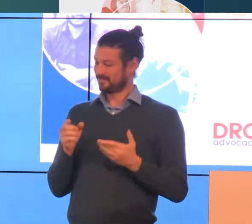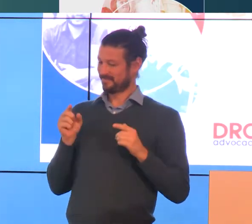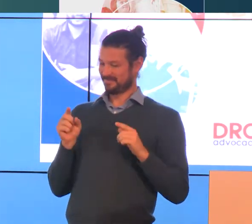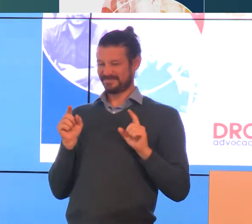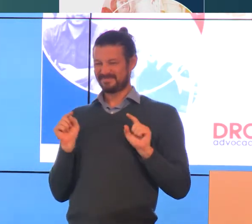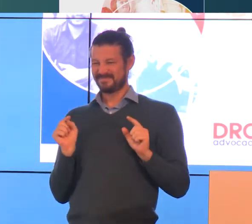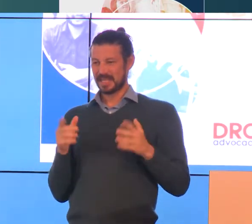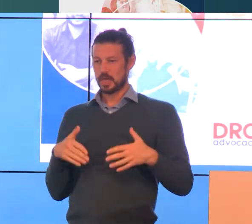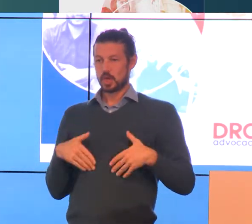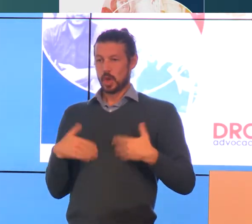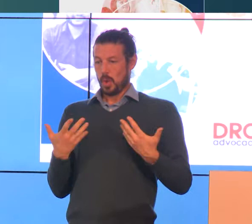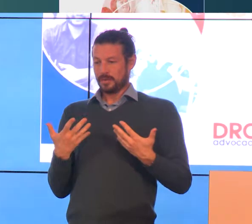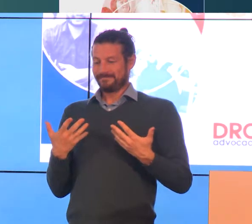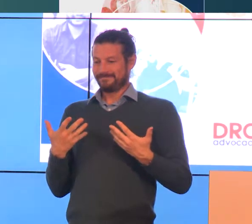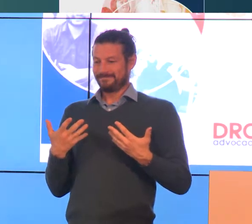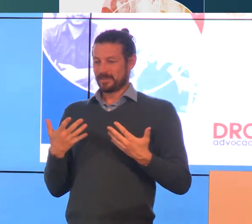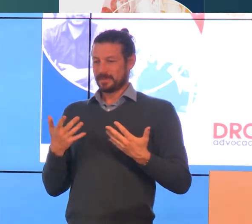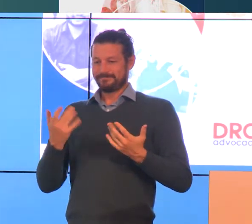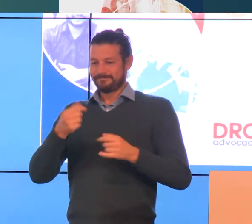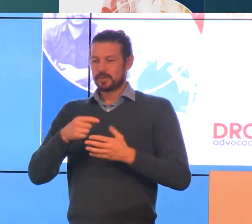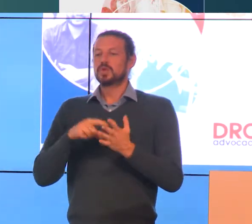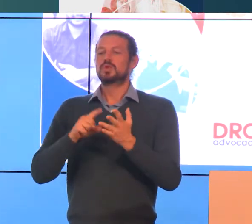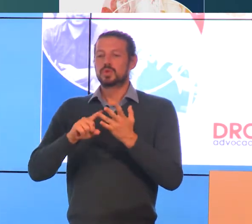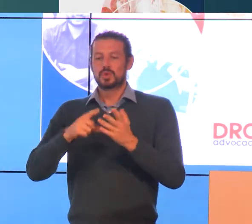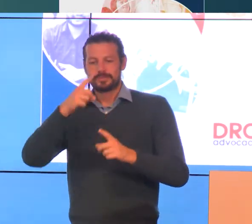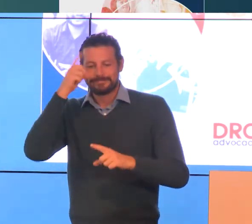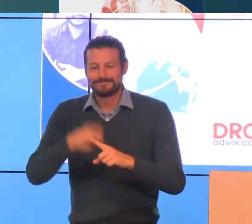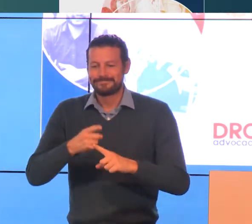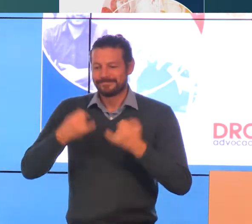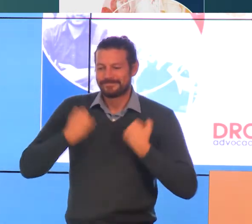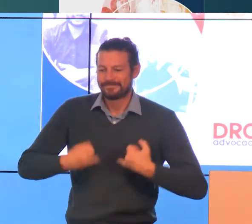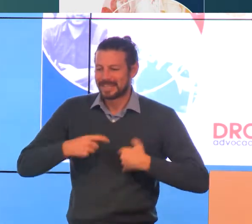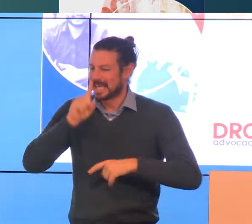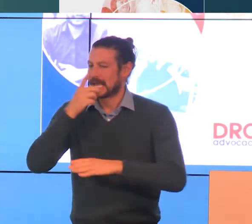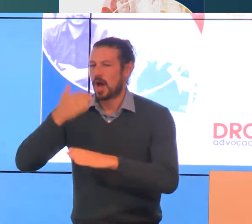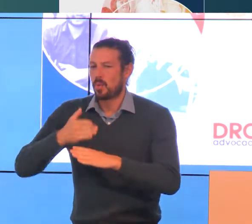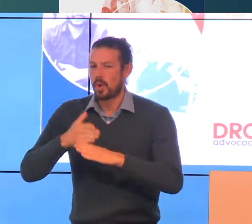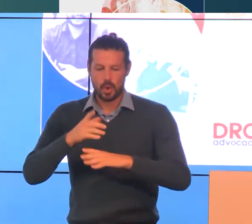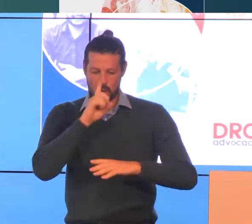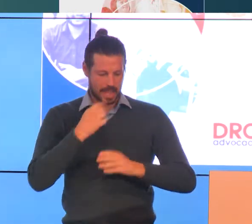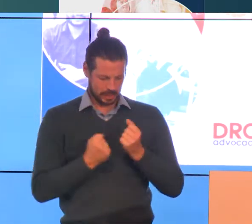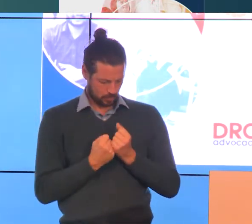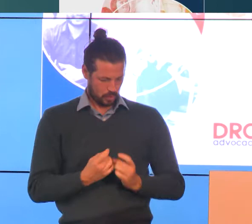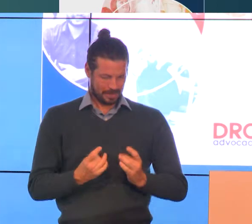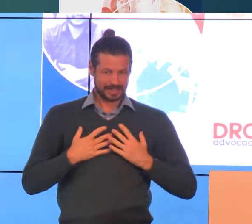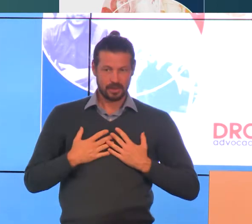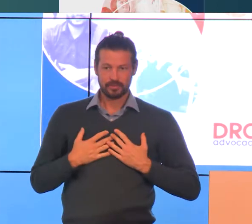being too unwell to work, or too unwell to work enough to support themselves. It's an issue that not only affects